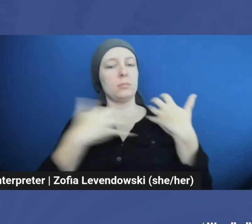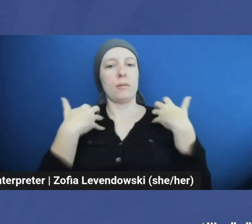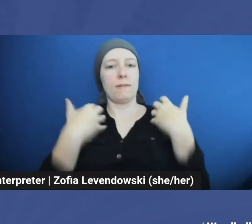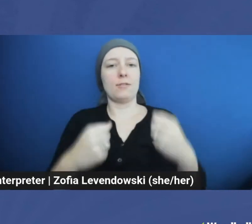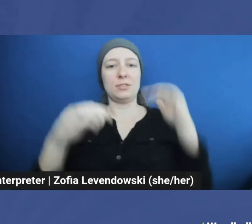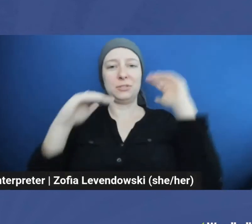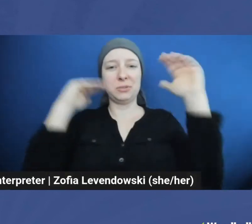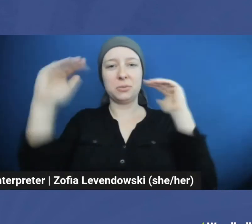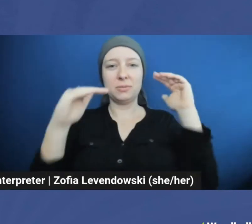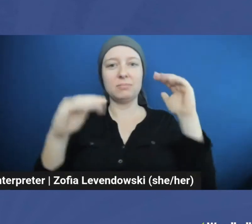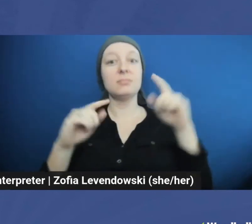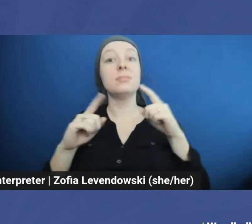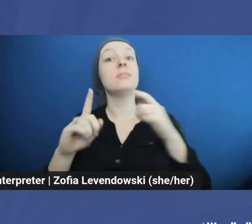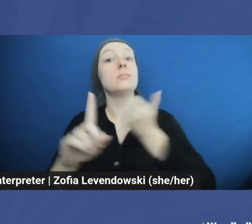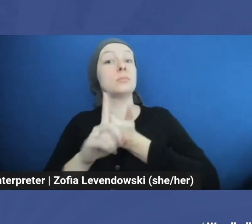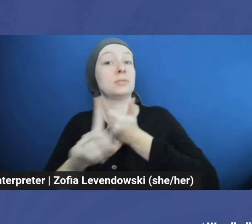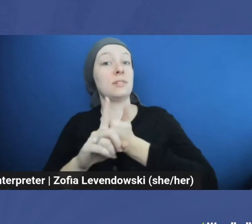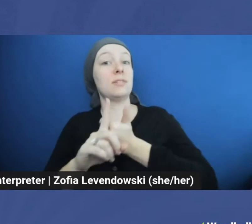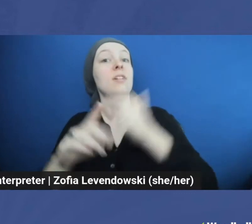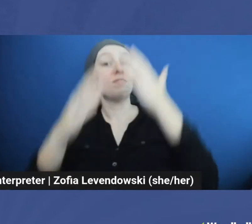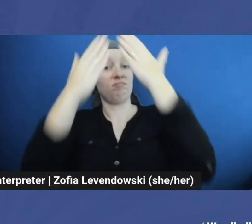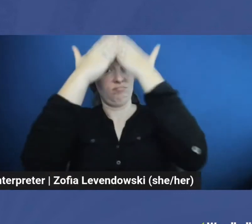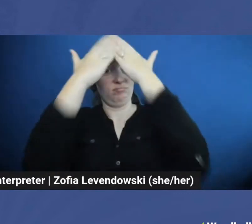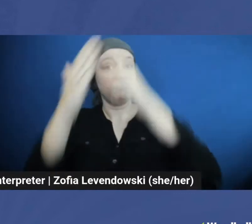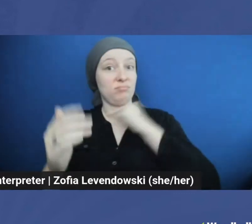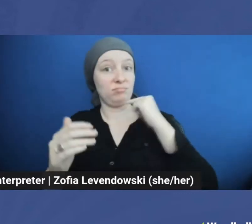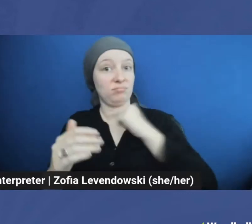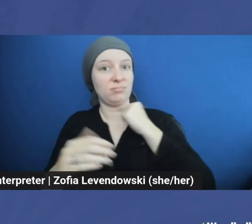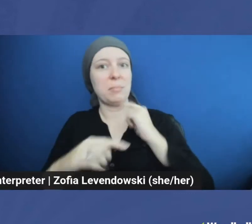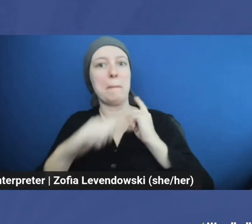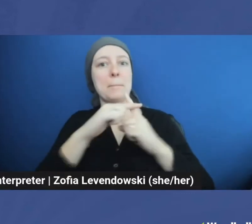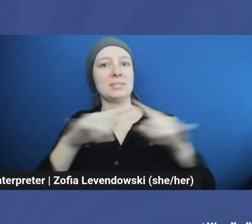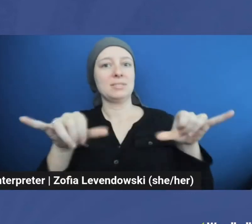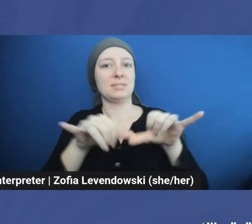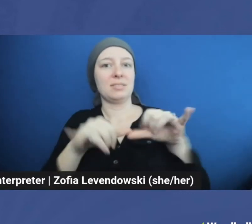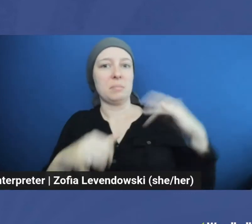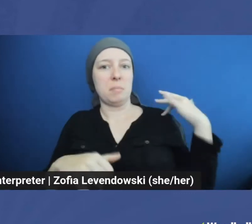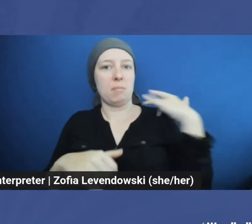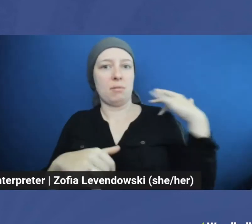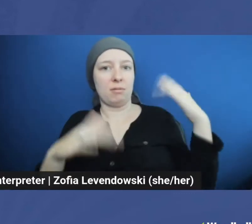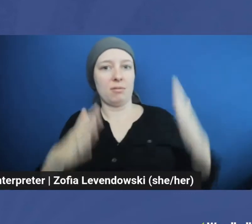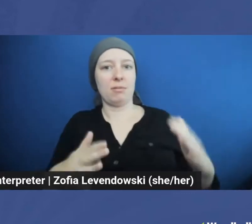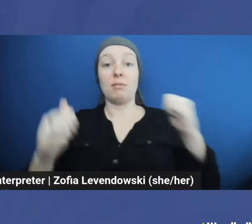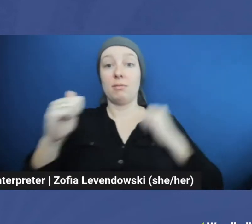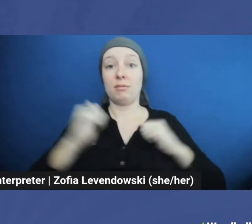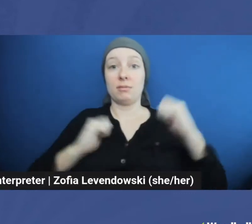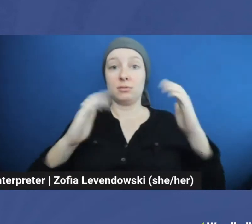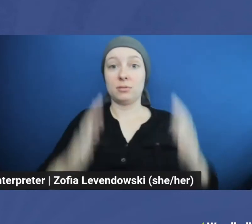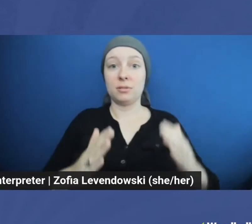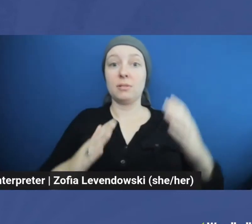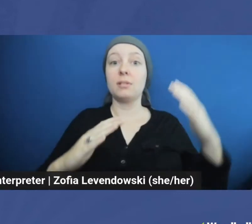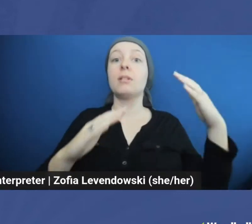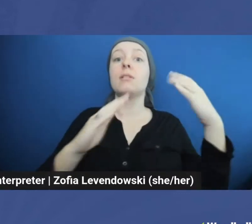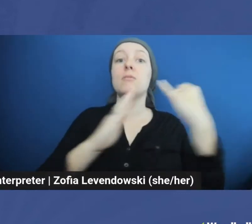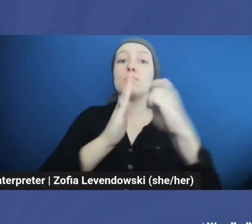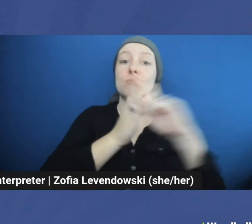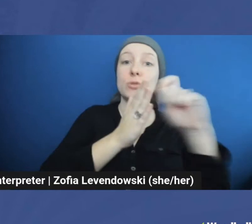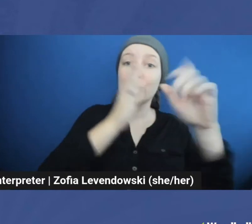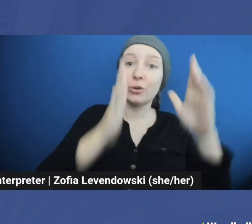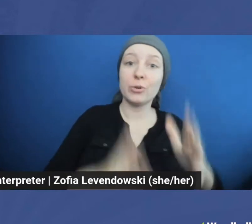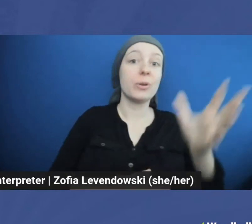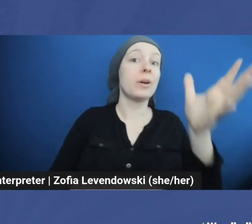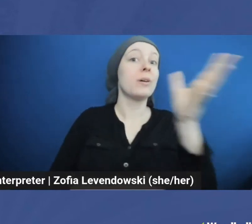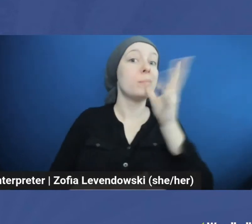many hats as an ordained minister, plus size model, actor, writer, wife, sister, mother,